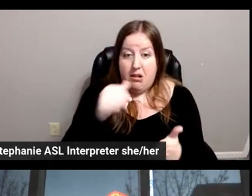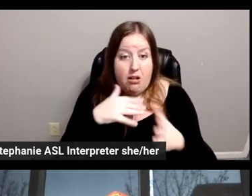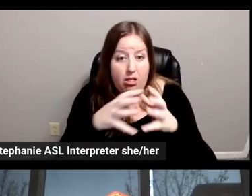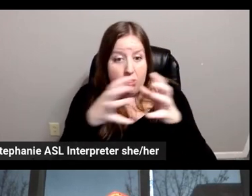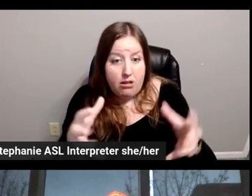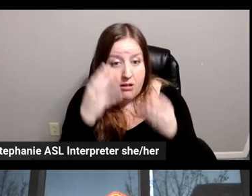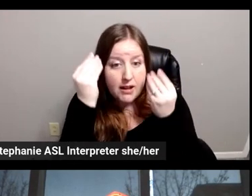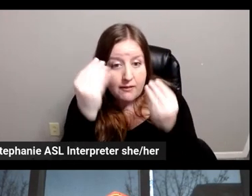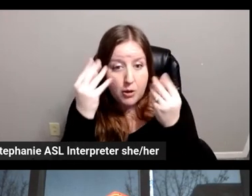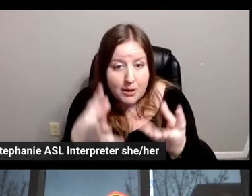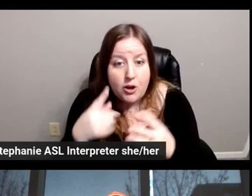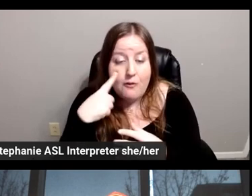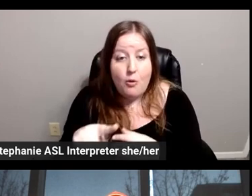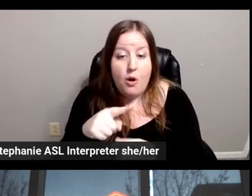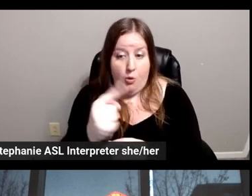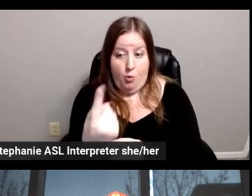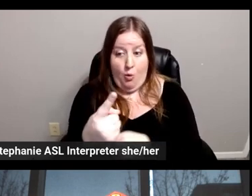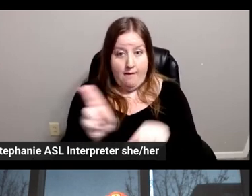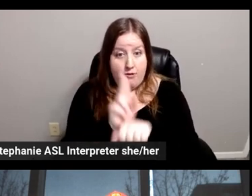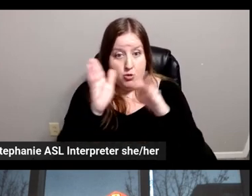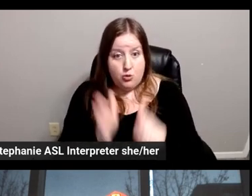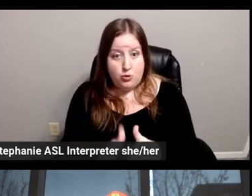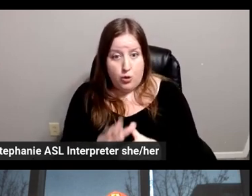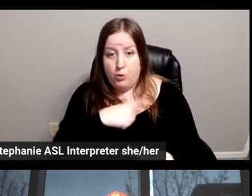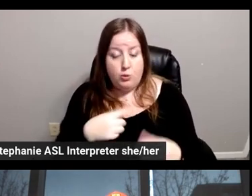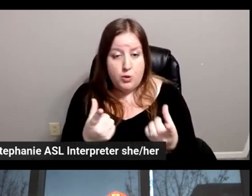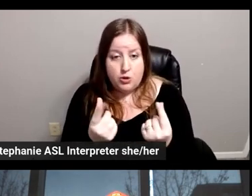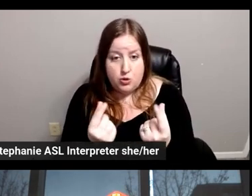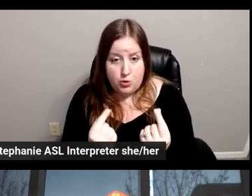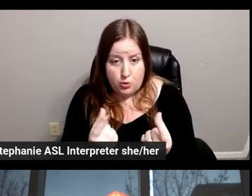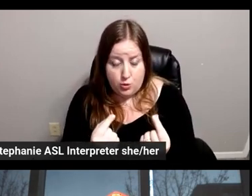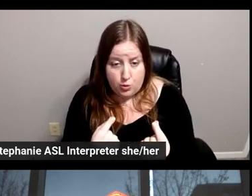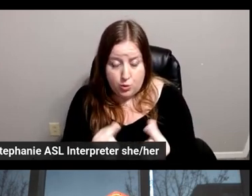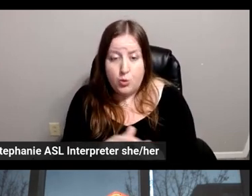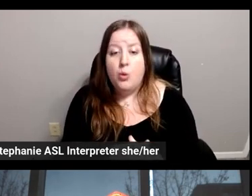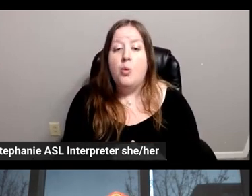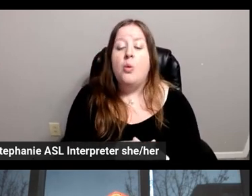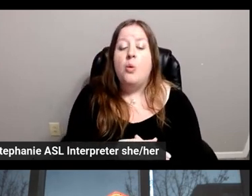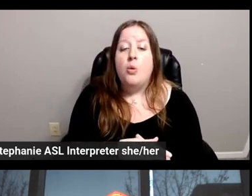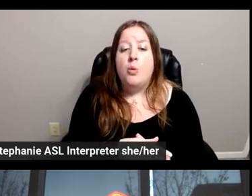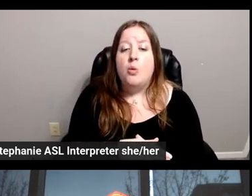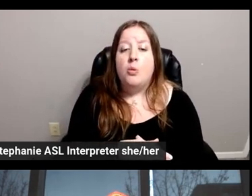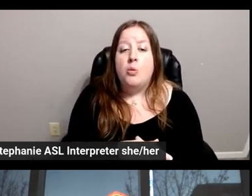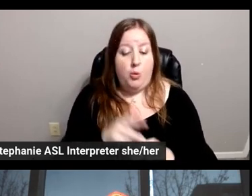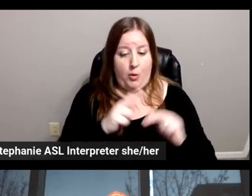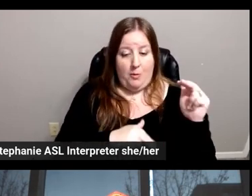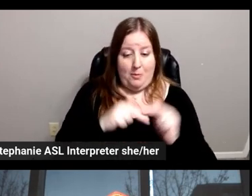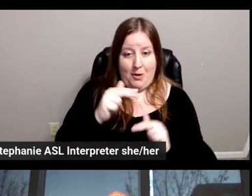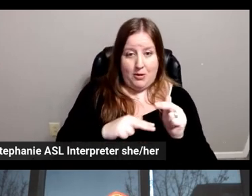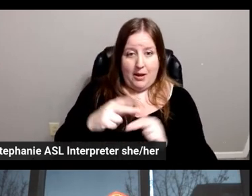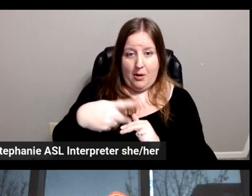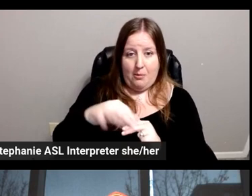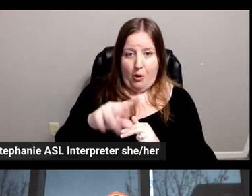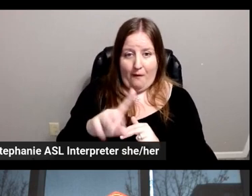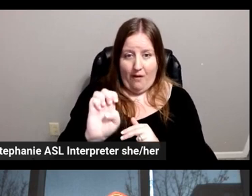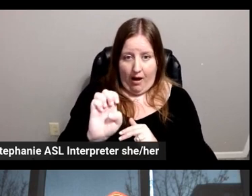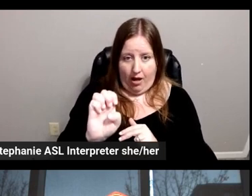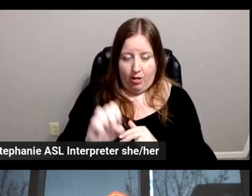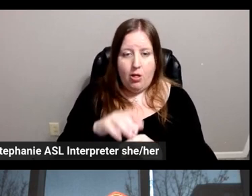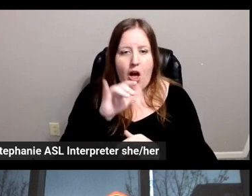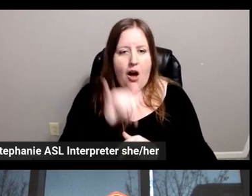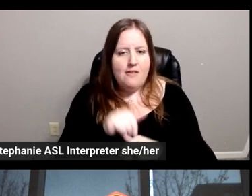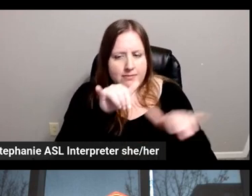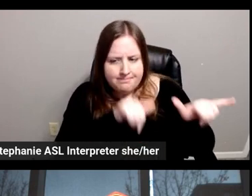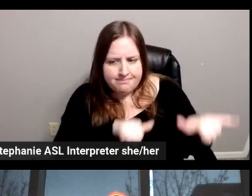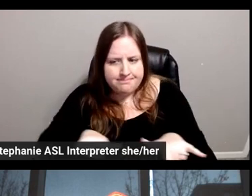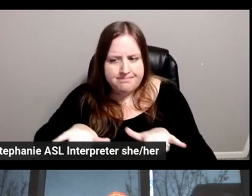about an individual user, what we do is, you know, we get some, you know, we're building up a profile picture of like-minded